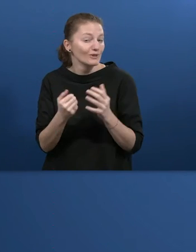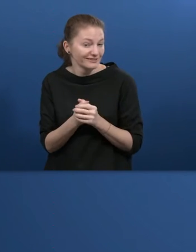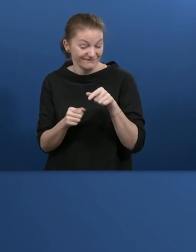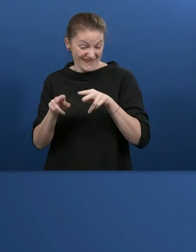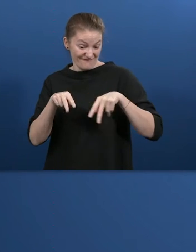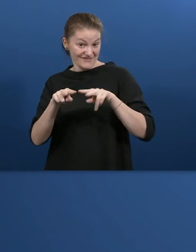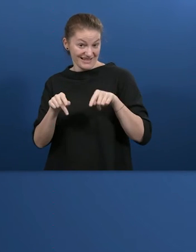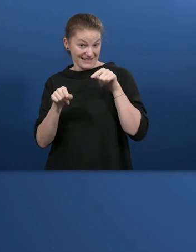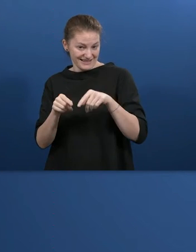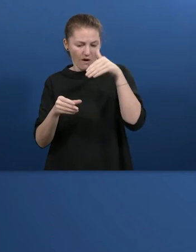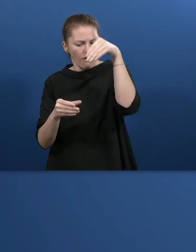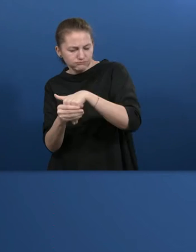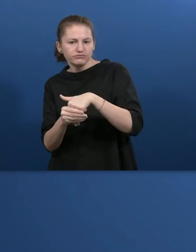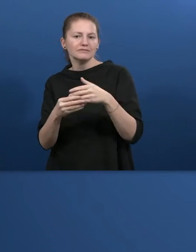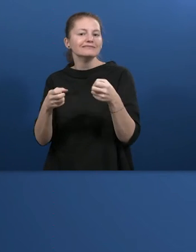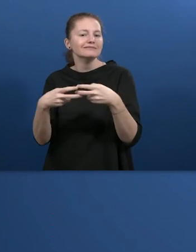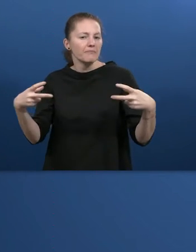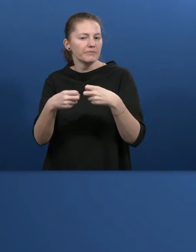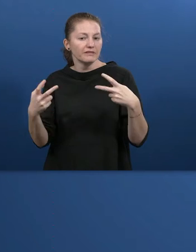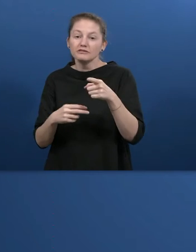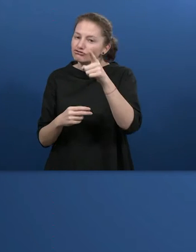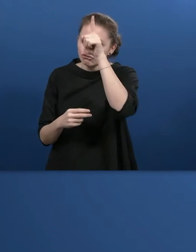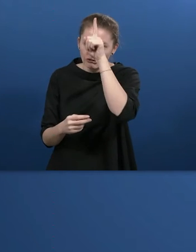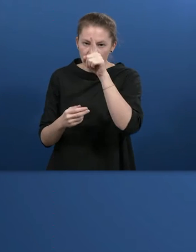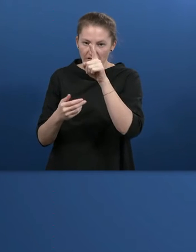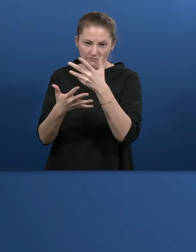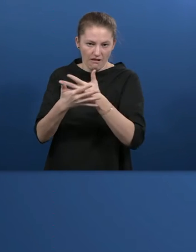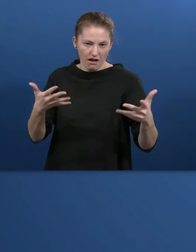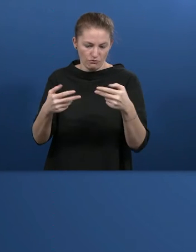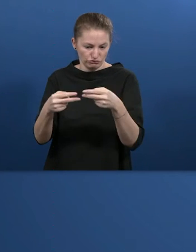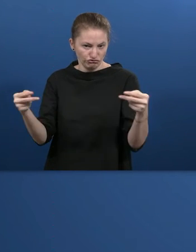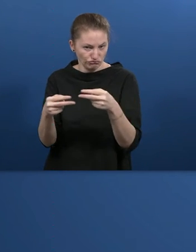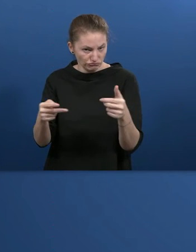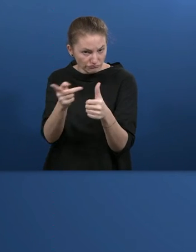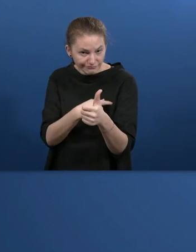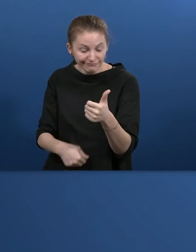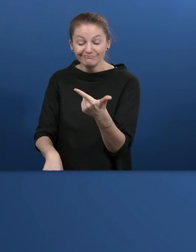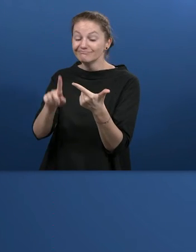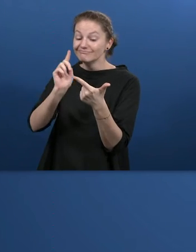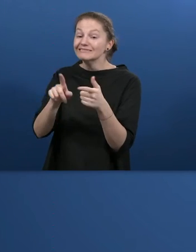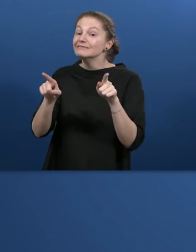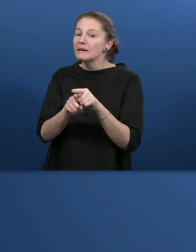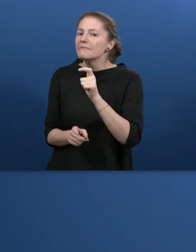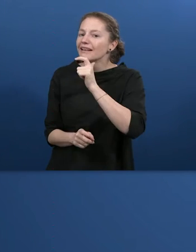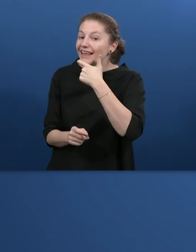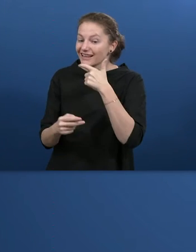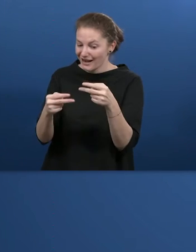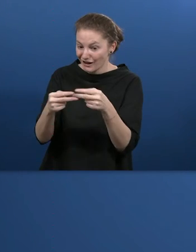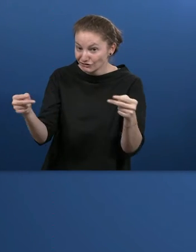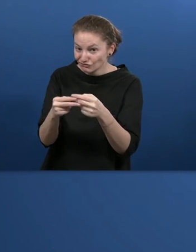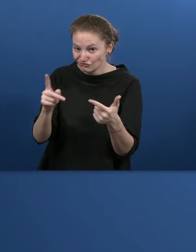produced subtitles for our German language image clip. We produced English subtitles.